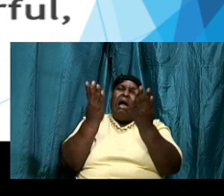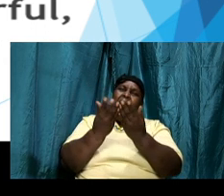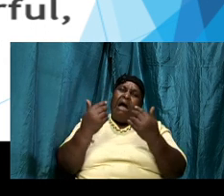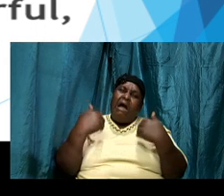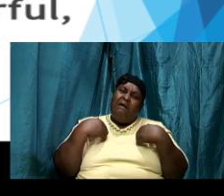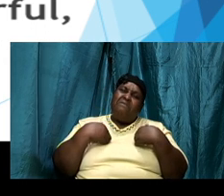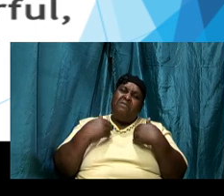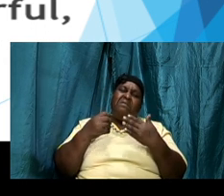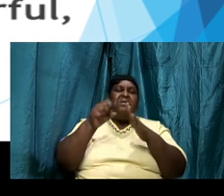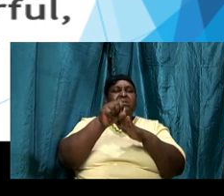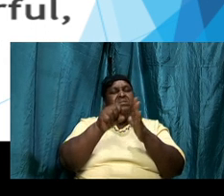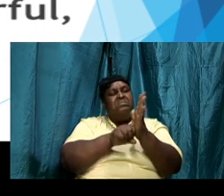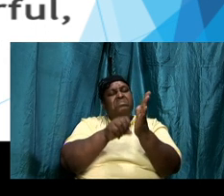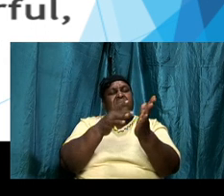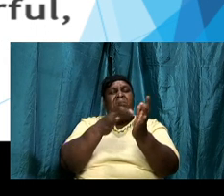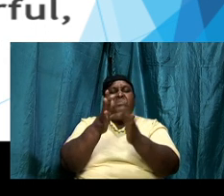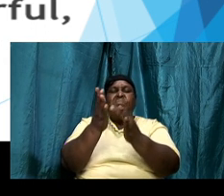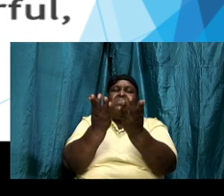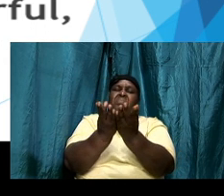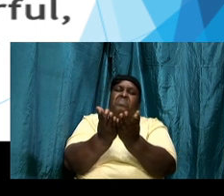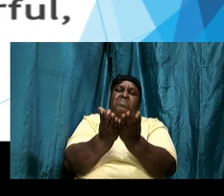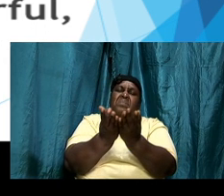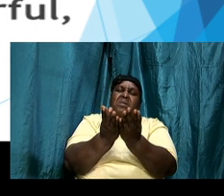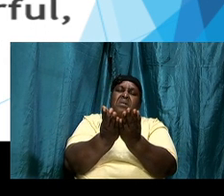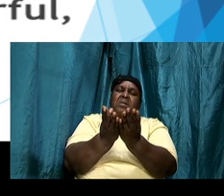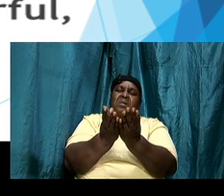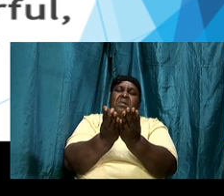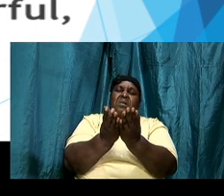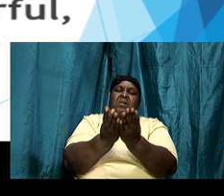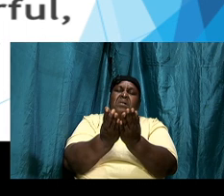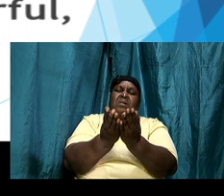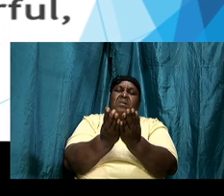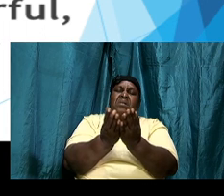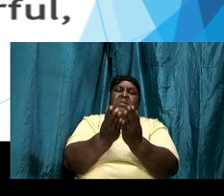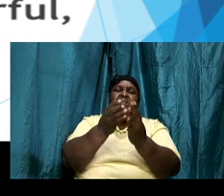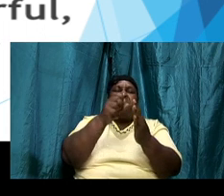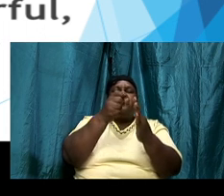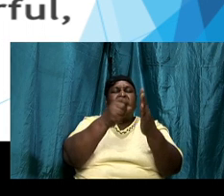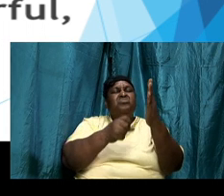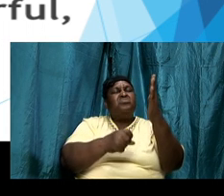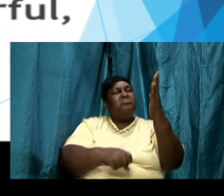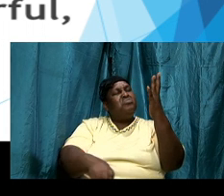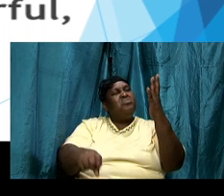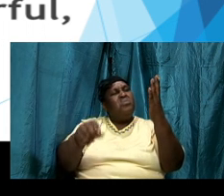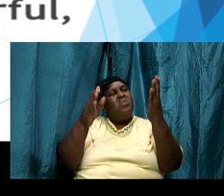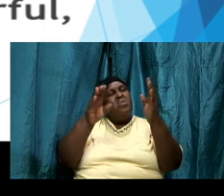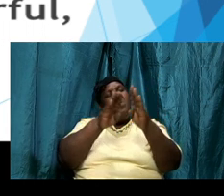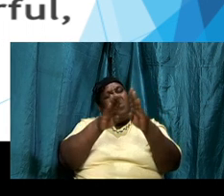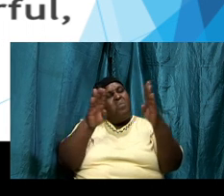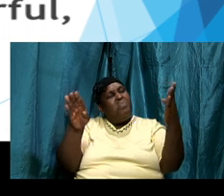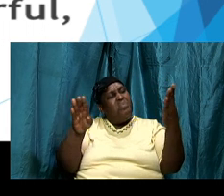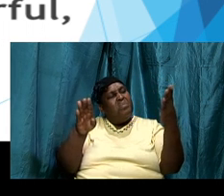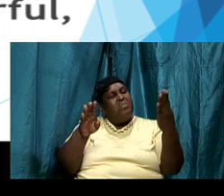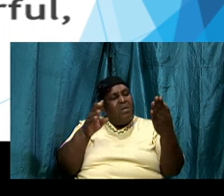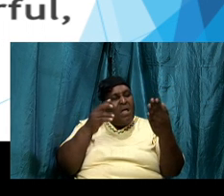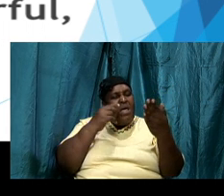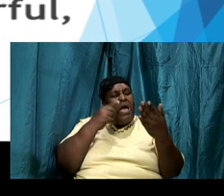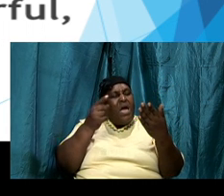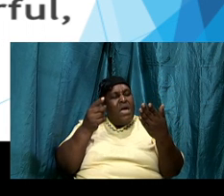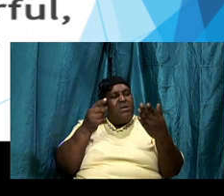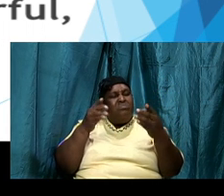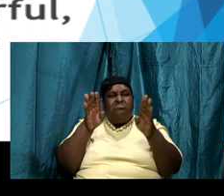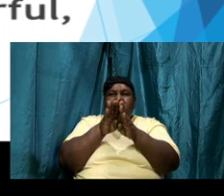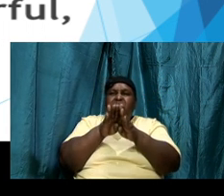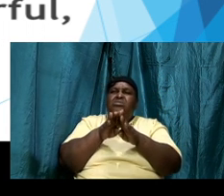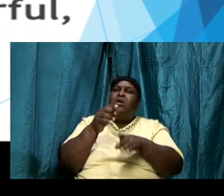chanting and they had the scroll open and they were bowing and they were reading and going through and